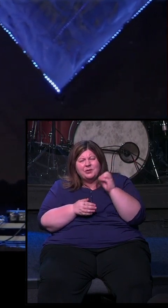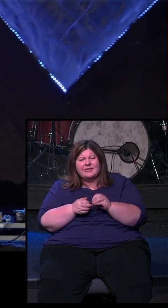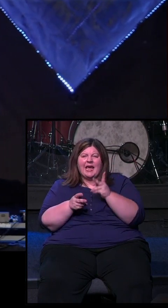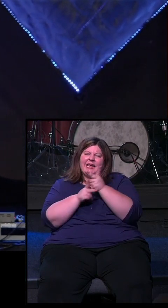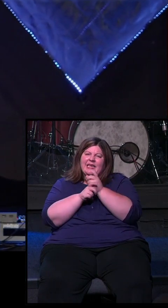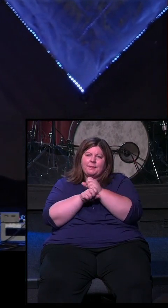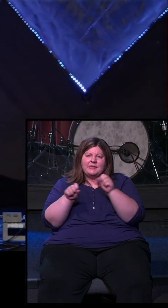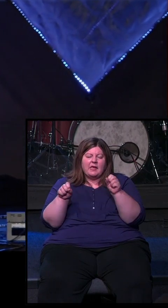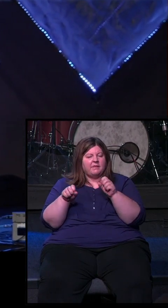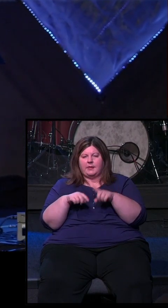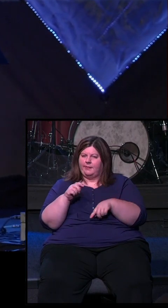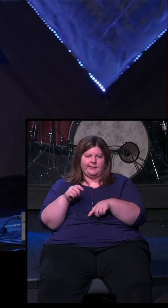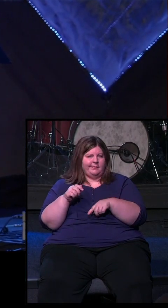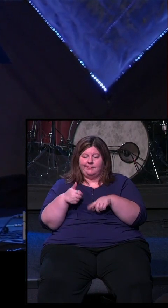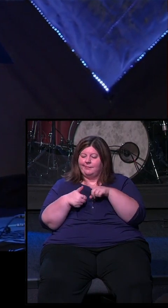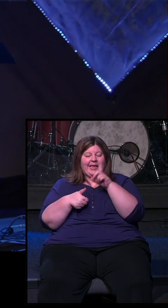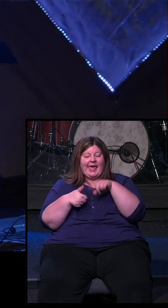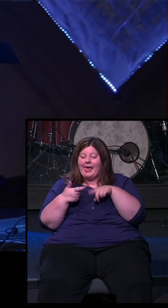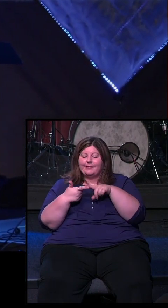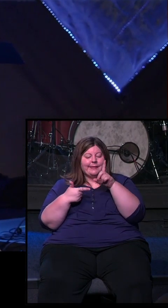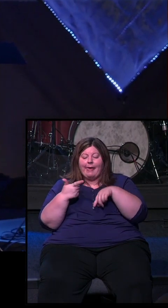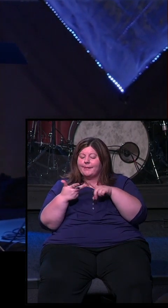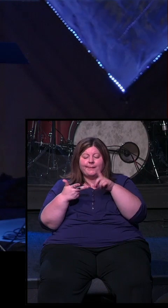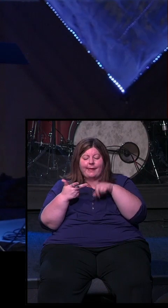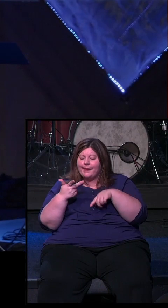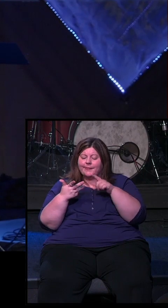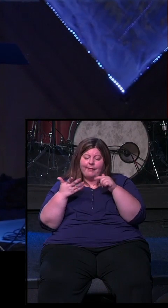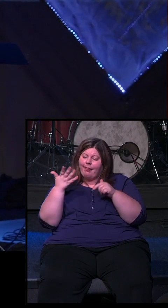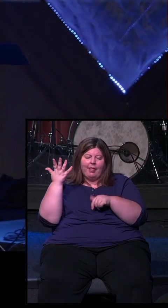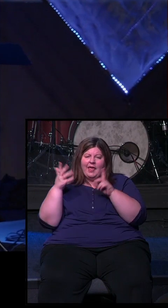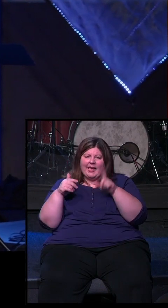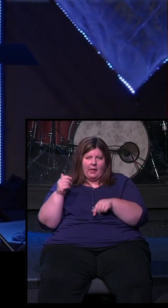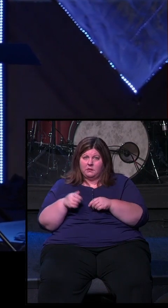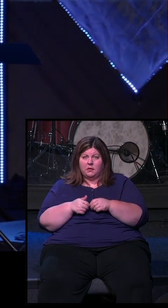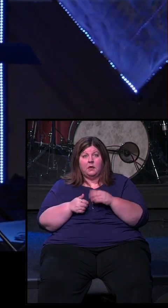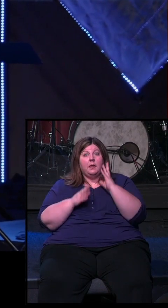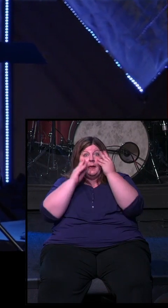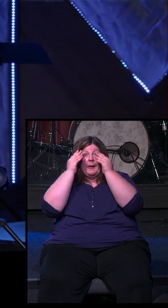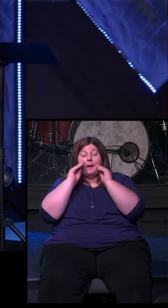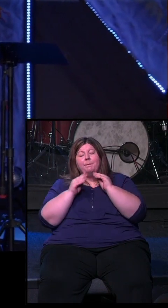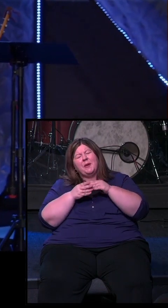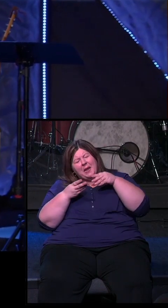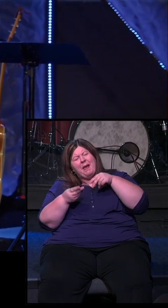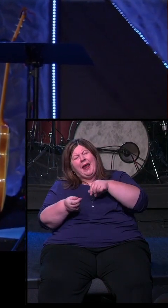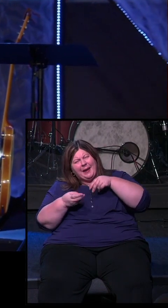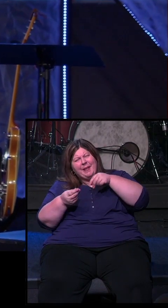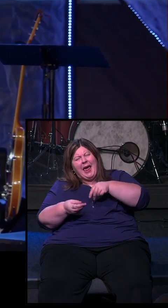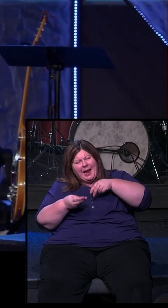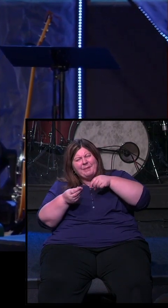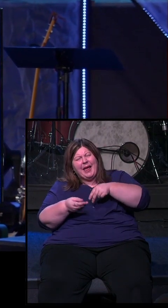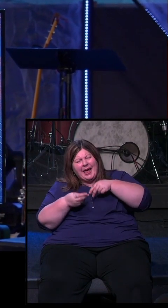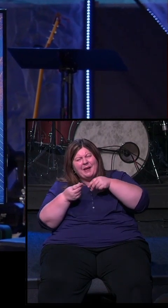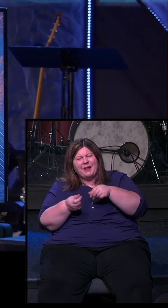with 100% certainty, right? No matter how much you invest in beauty, you might, I'm just saying you might, you might get